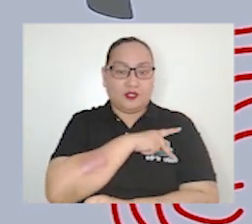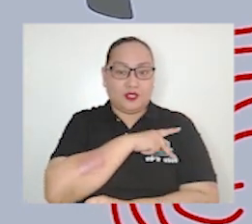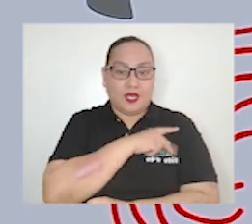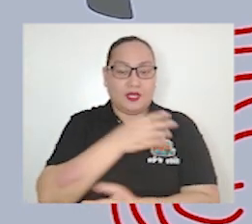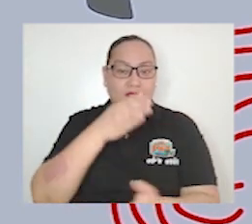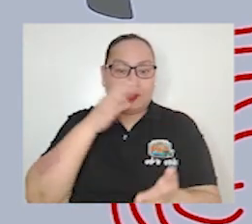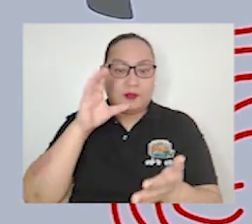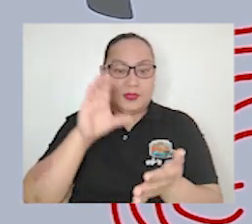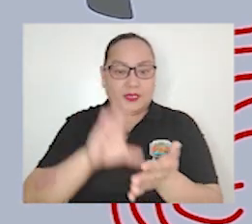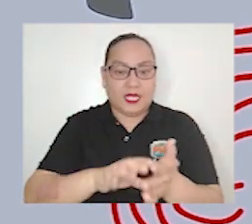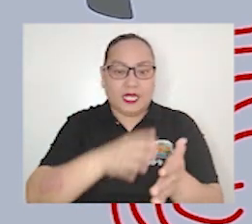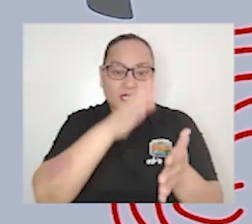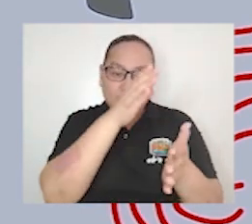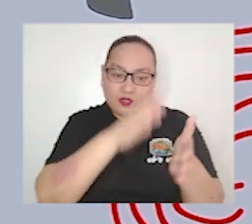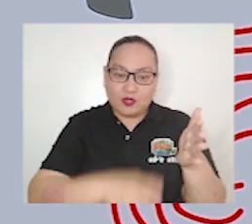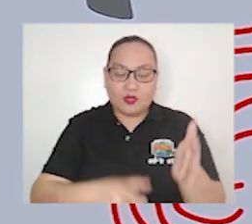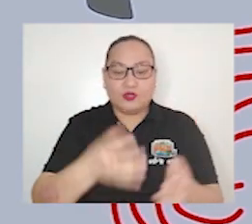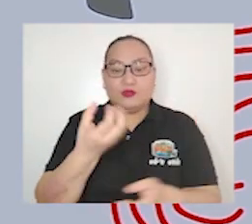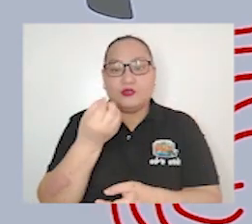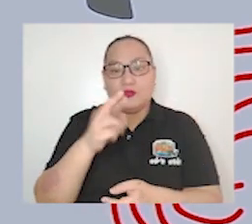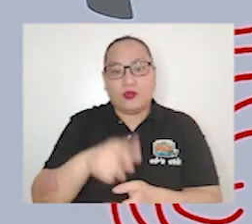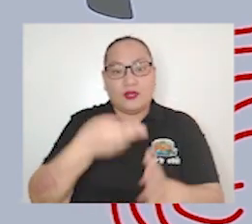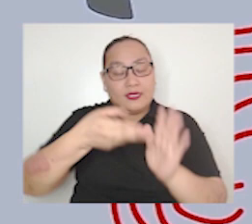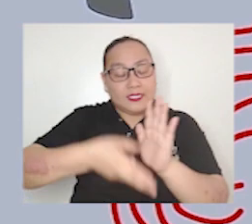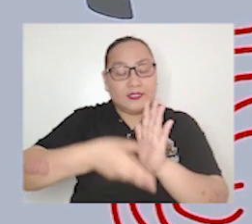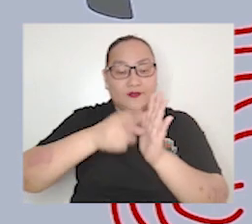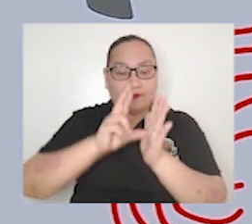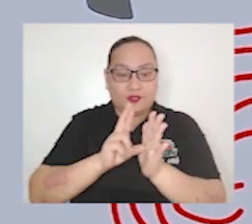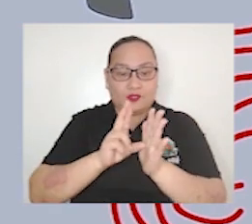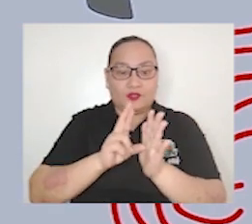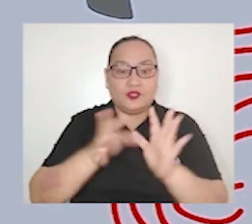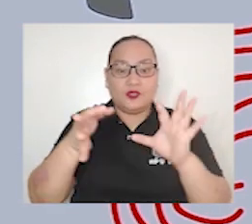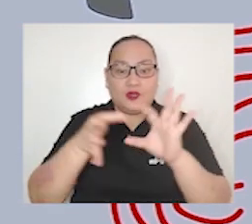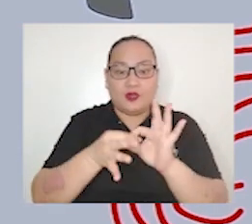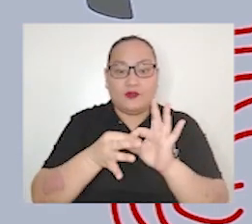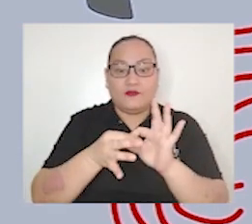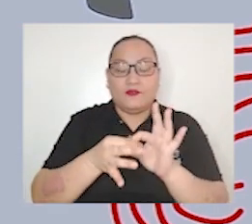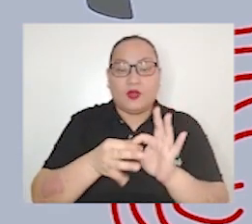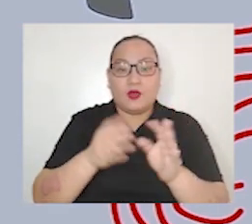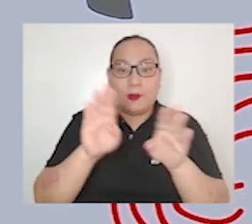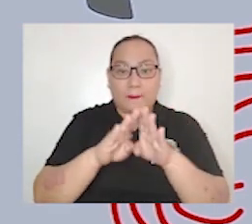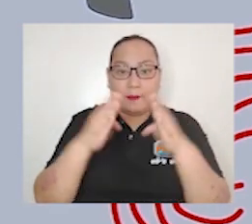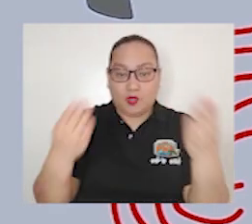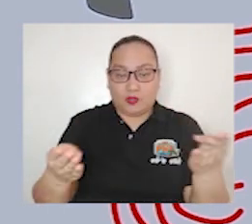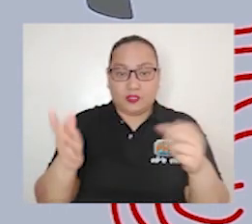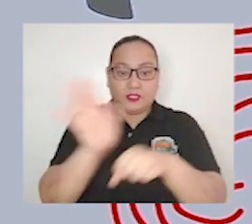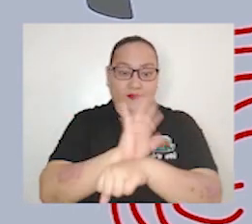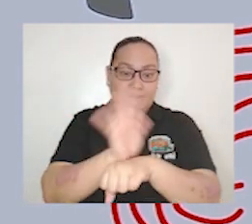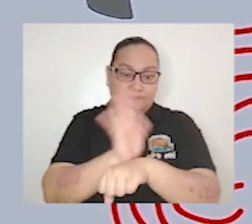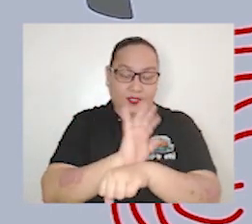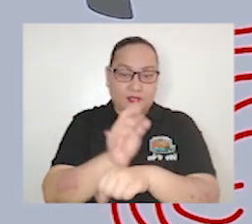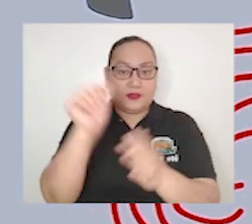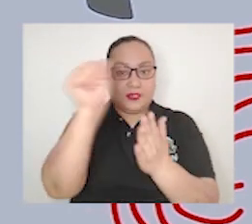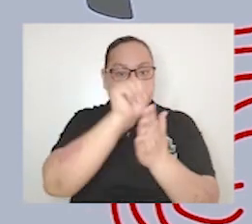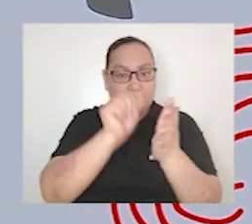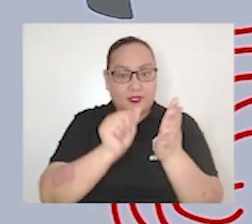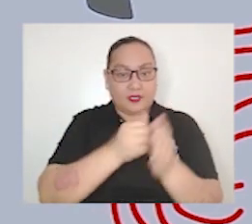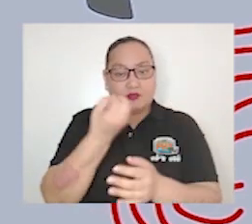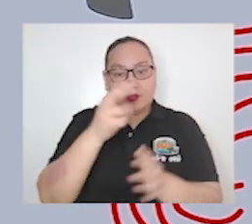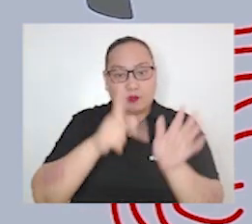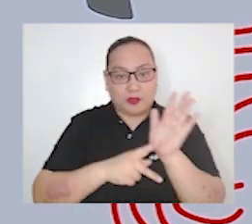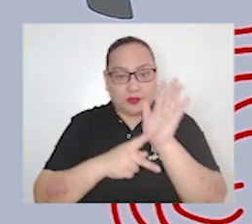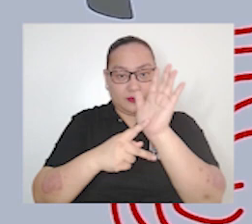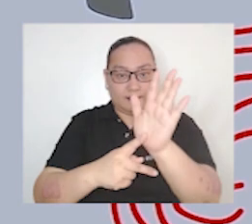columns or reviews of things such as books motion pictures arts